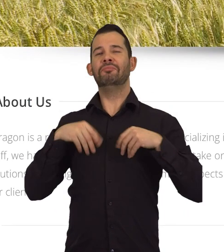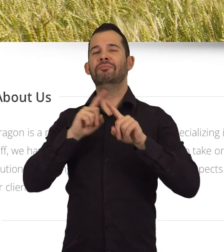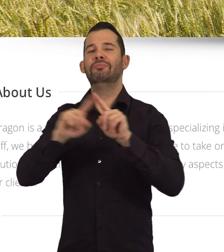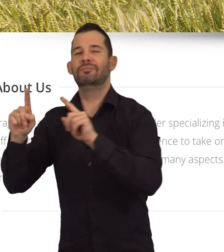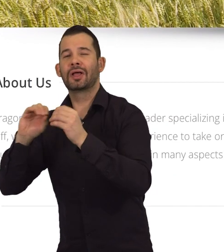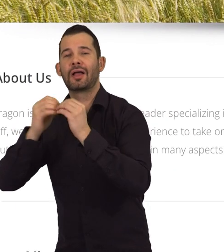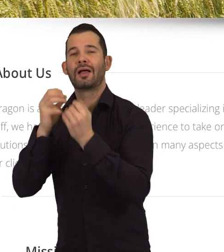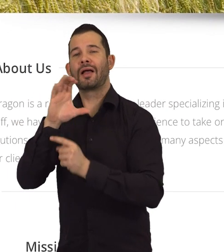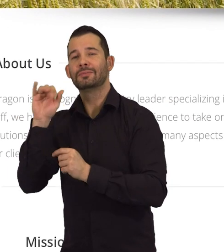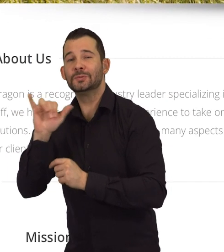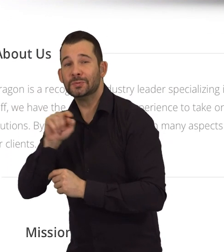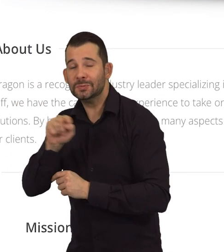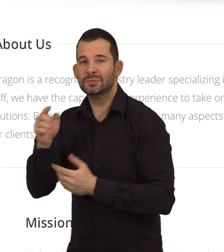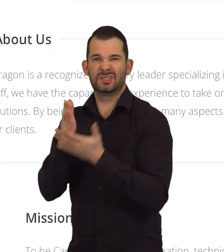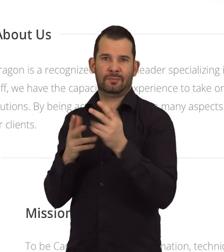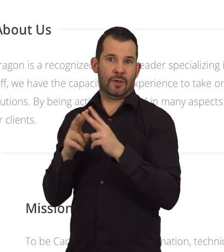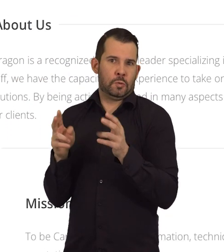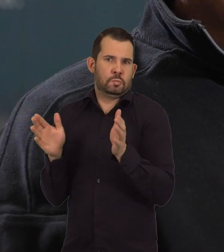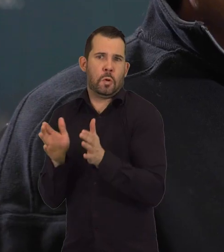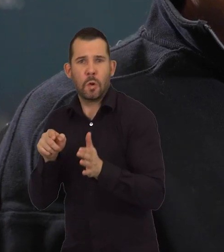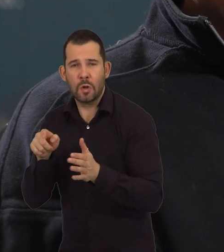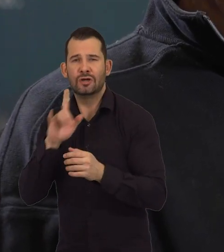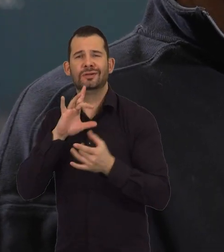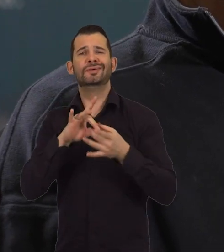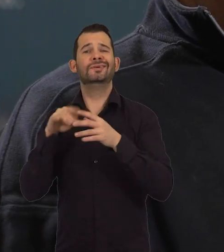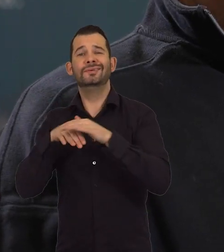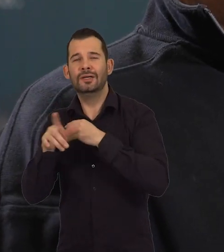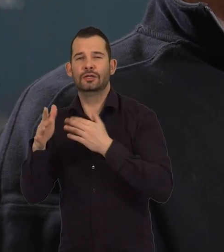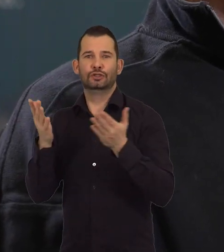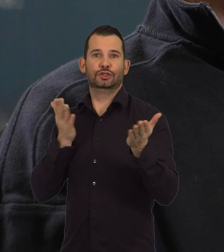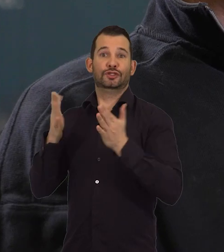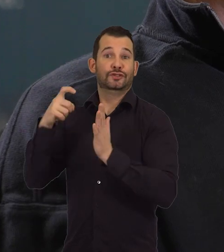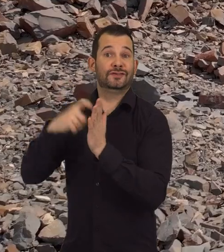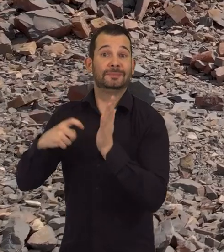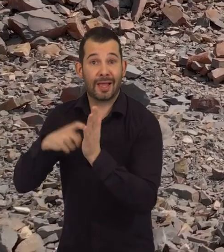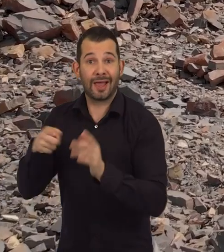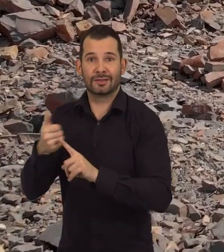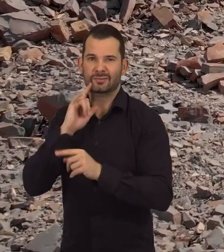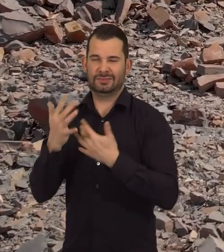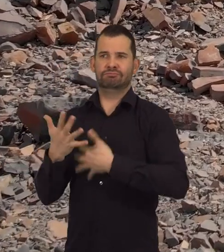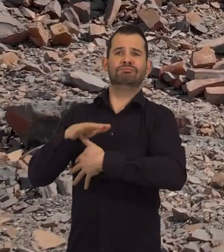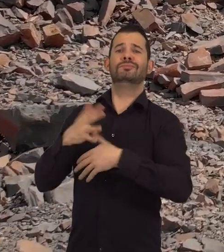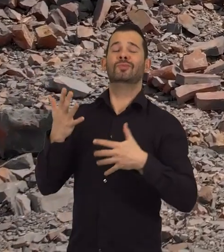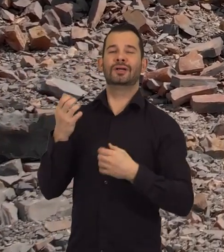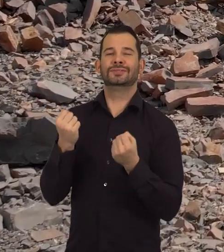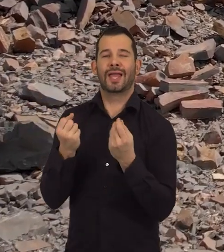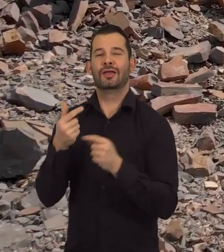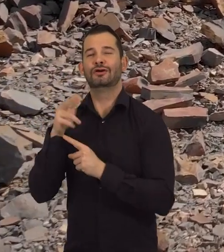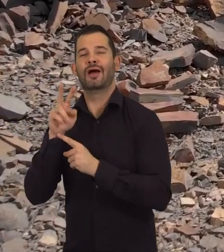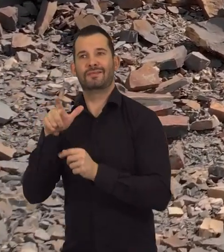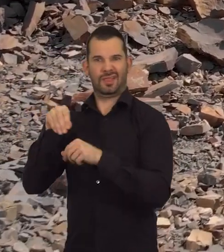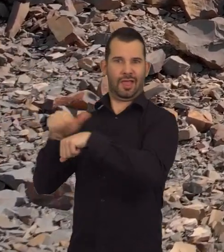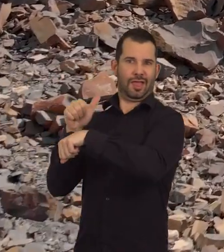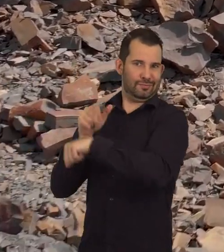So I had a number of companies, some of them were very small. It was in surface mining, which was primarily sand and gravel